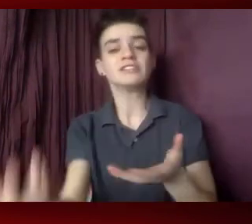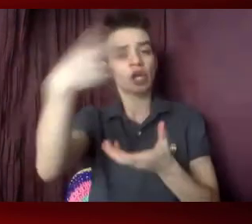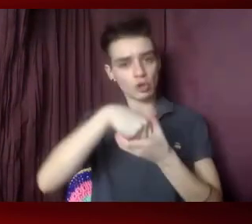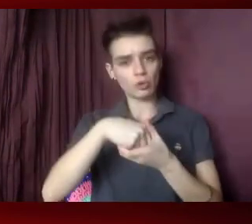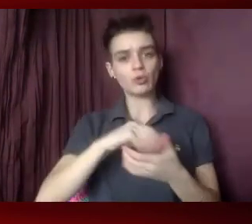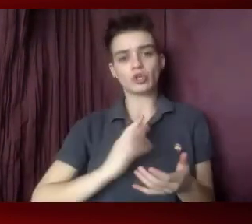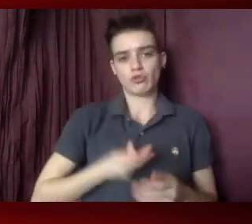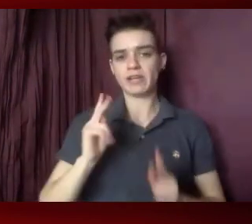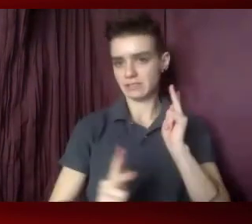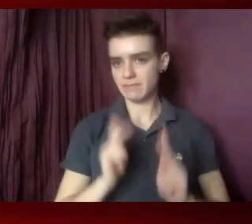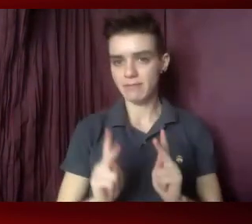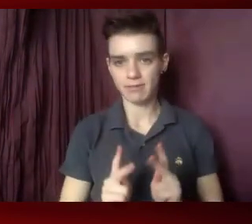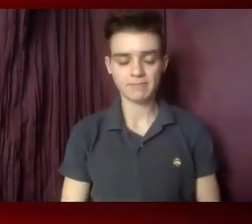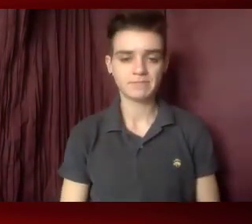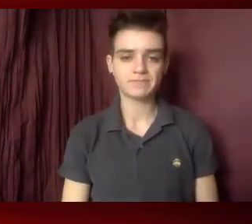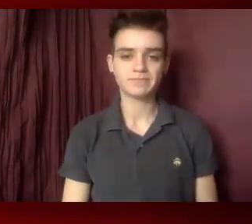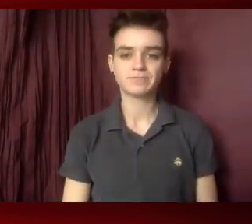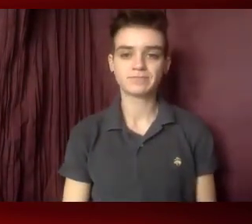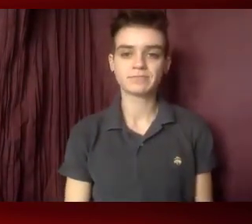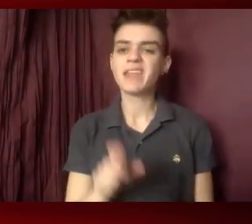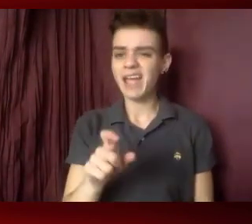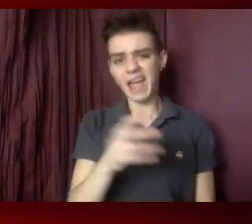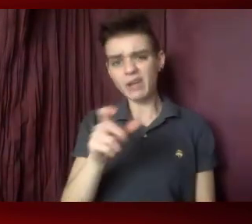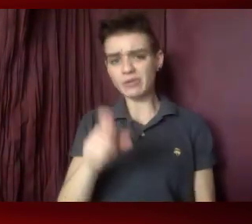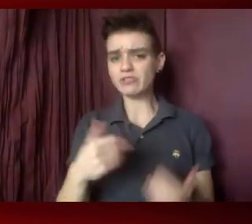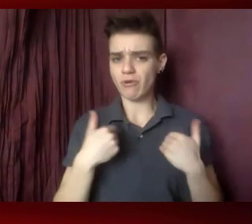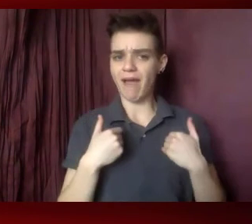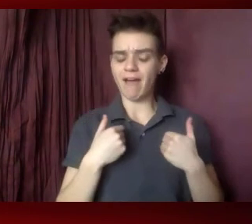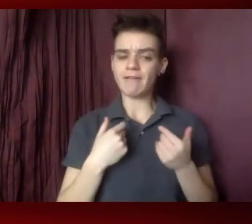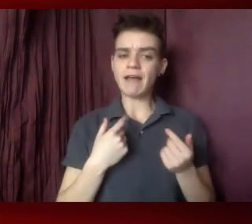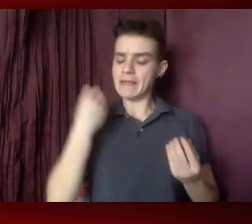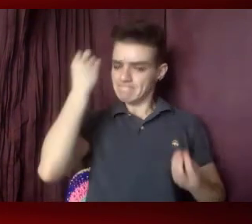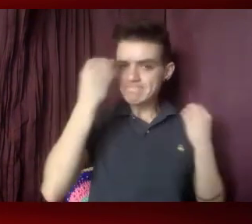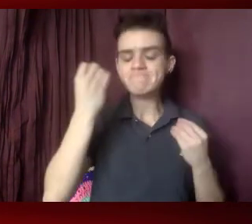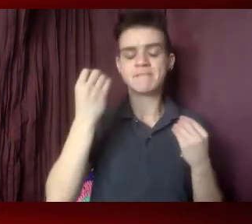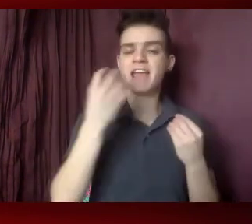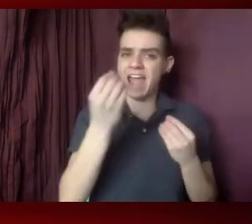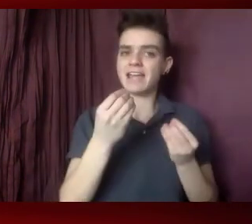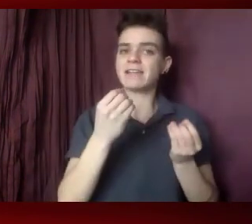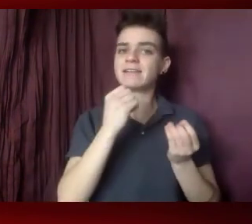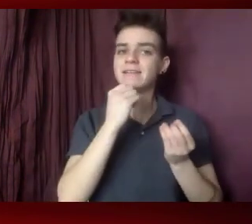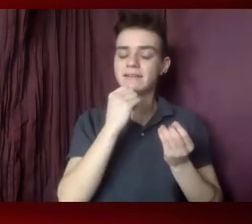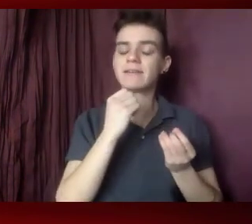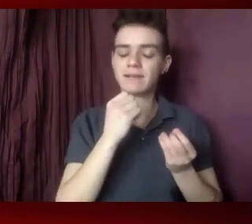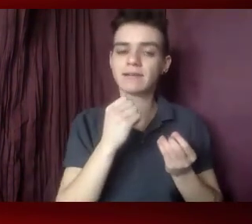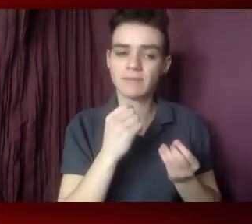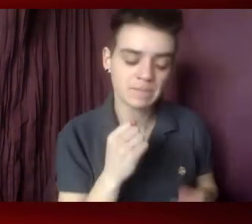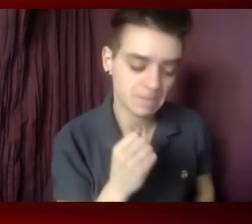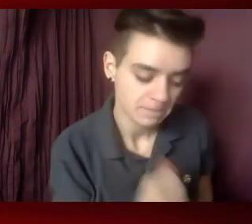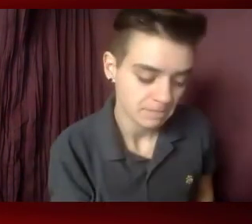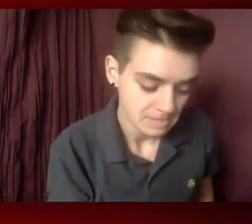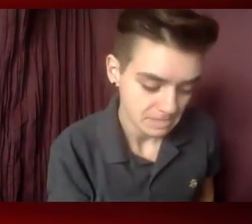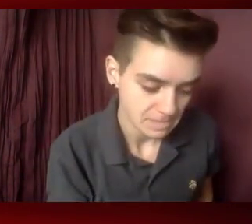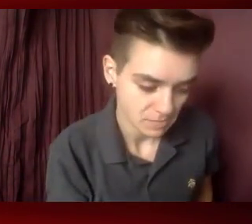experience and critical and meaningful funding opportunities, non-discrimination protections and communities served